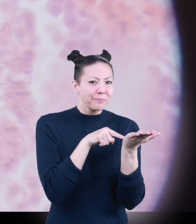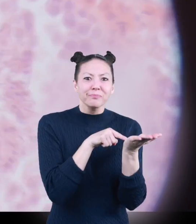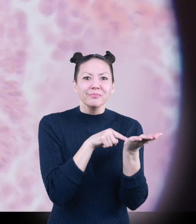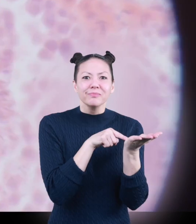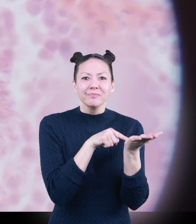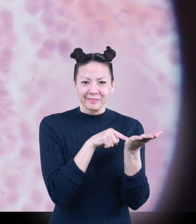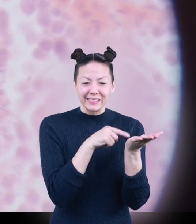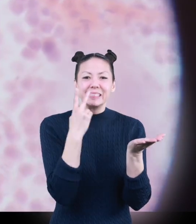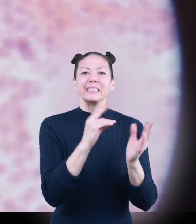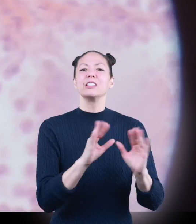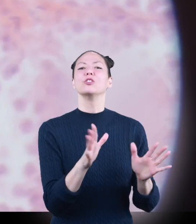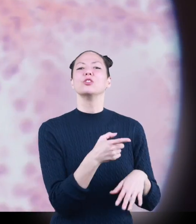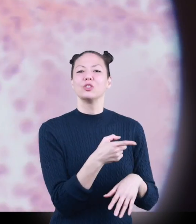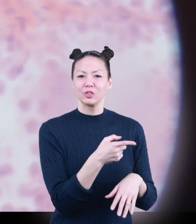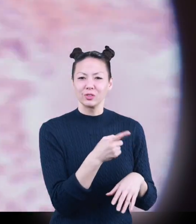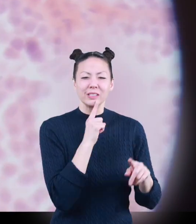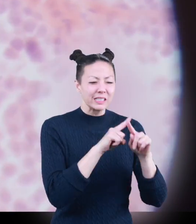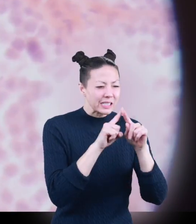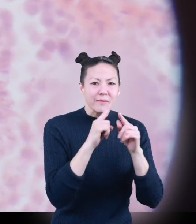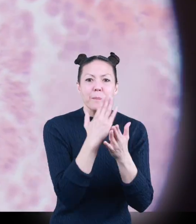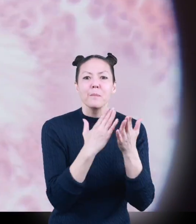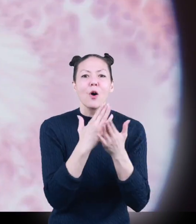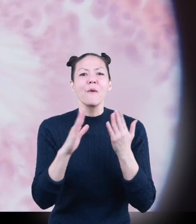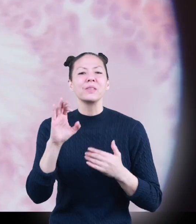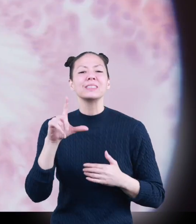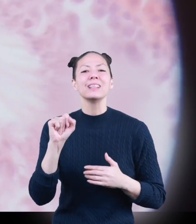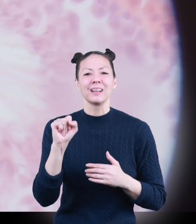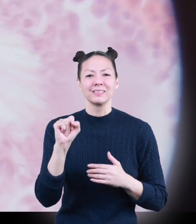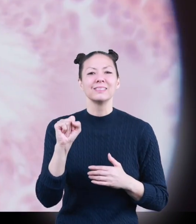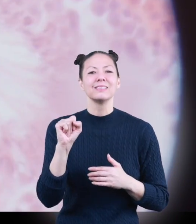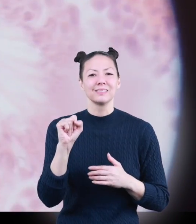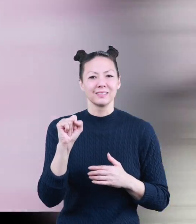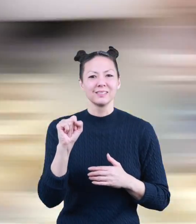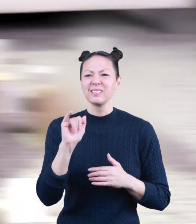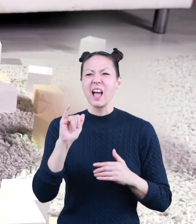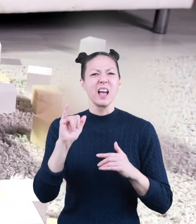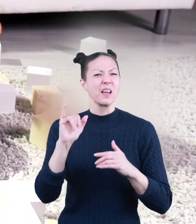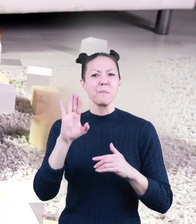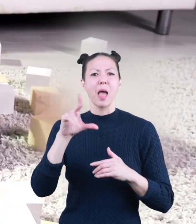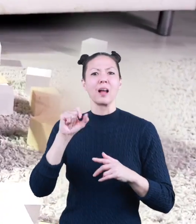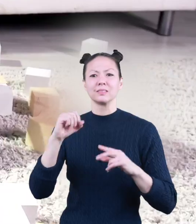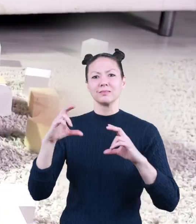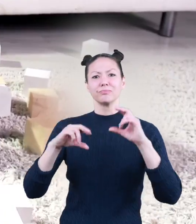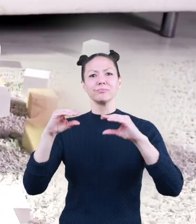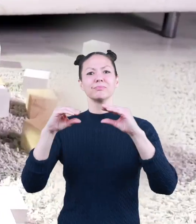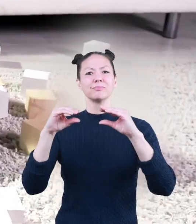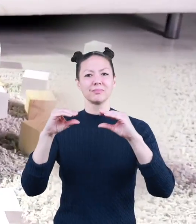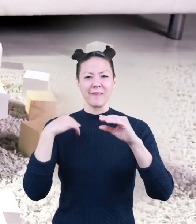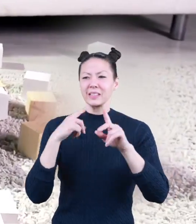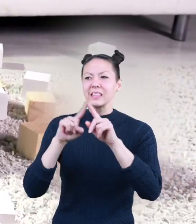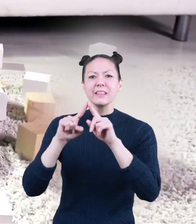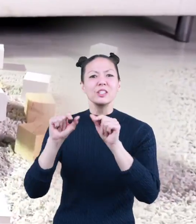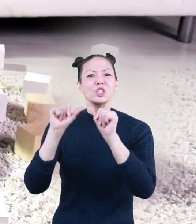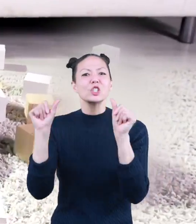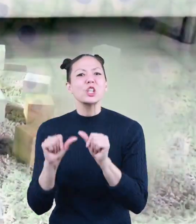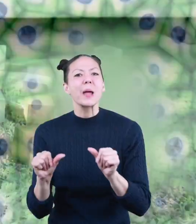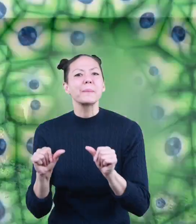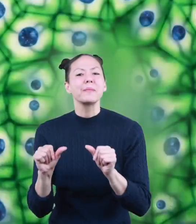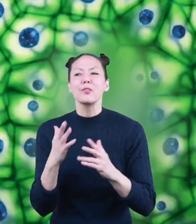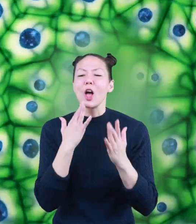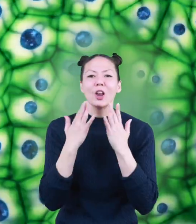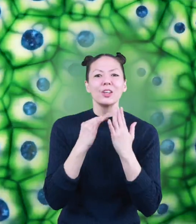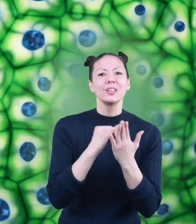Under a microscope, you can see the different parts of a cell. Just like blocks, cells have different shapes,